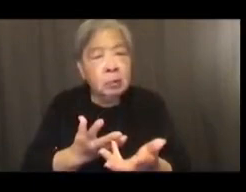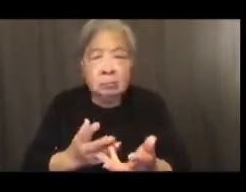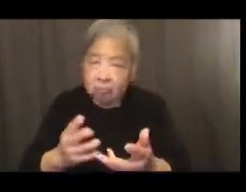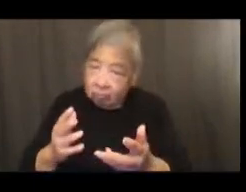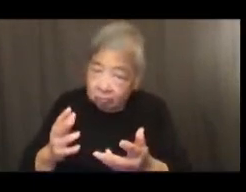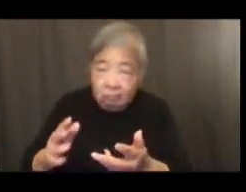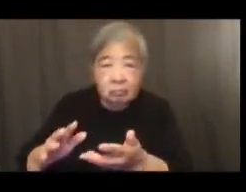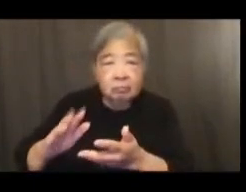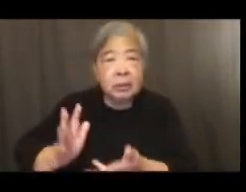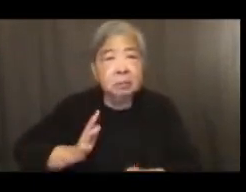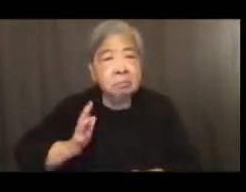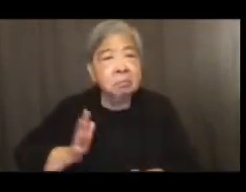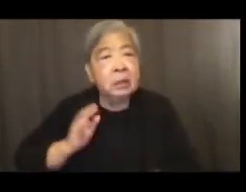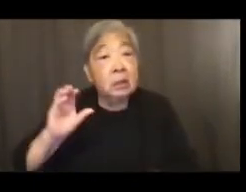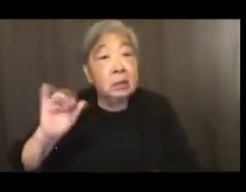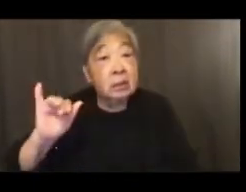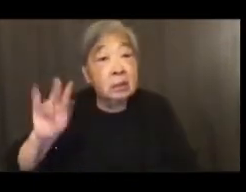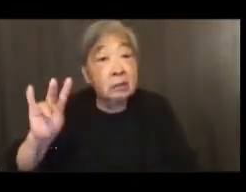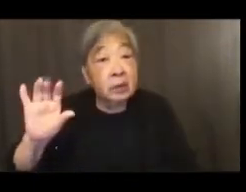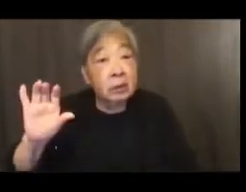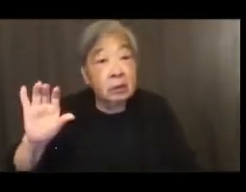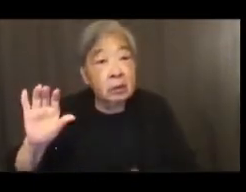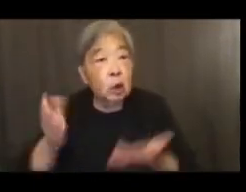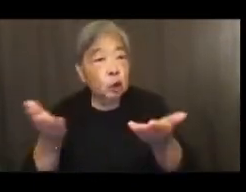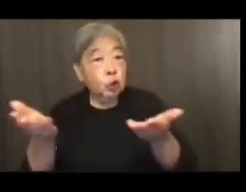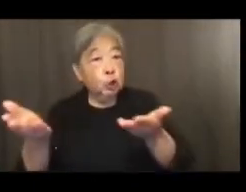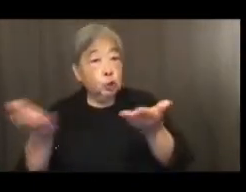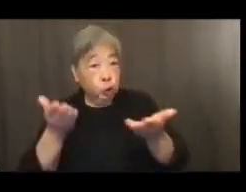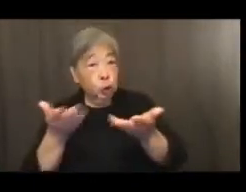serve a nation,